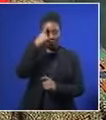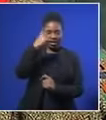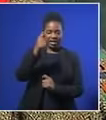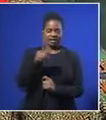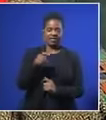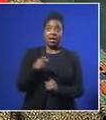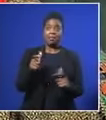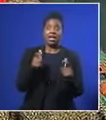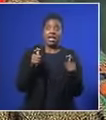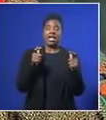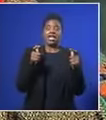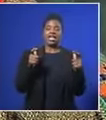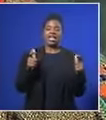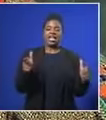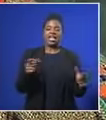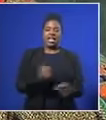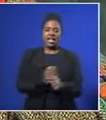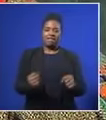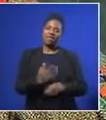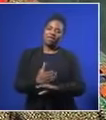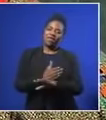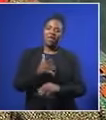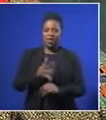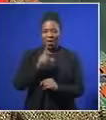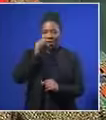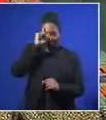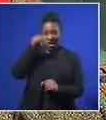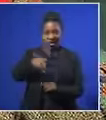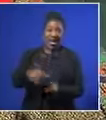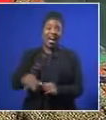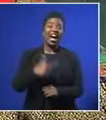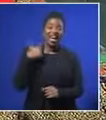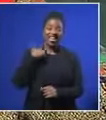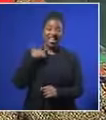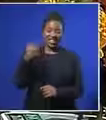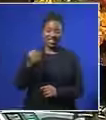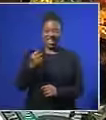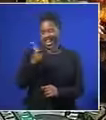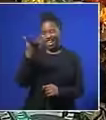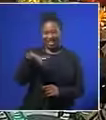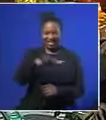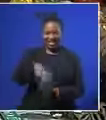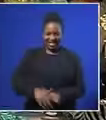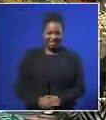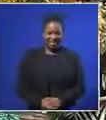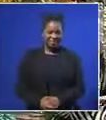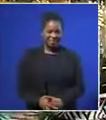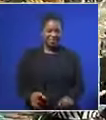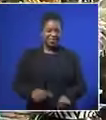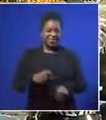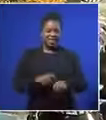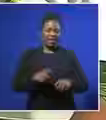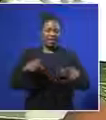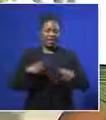is big, that has never been made for Nelson Mandela, more especially in Alexandra or anywhere else that I don't know. And then it was time to